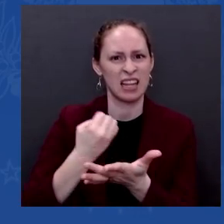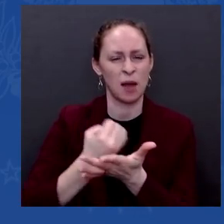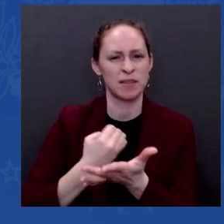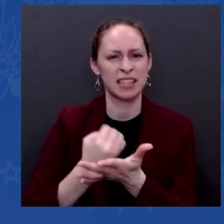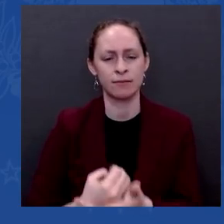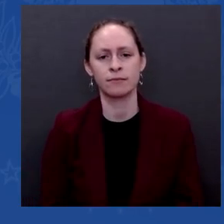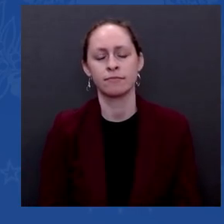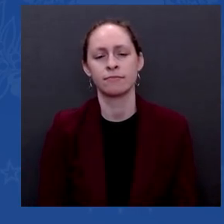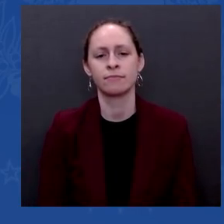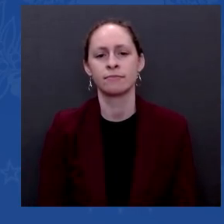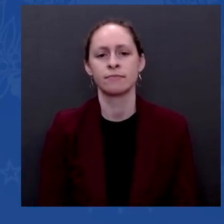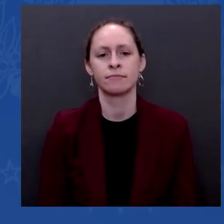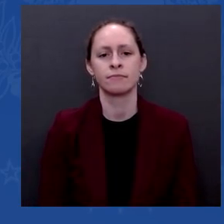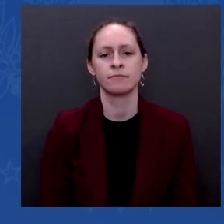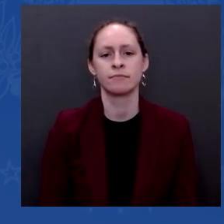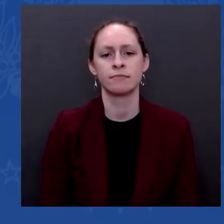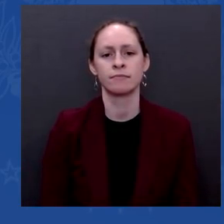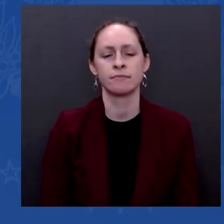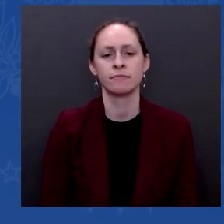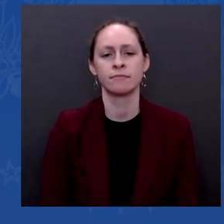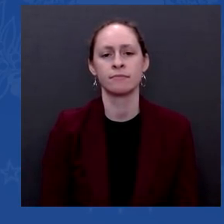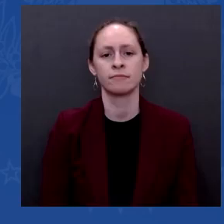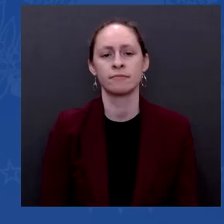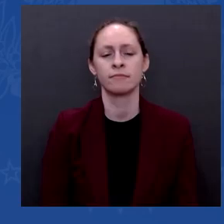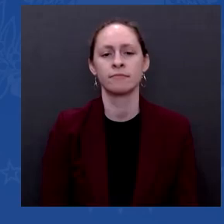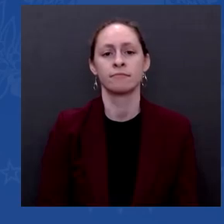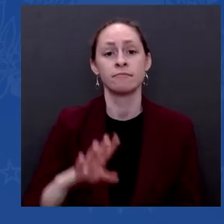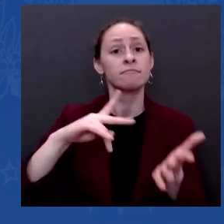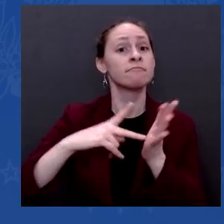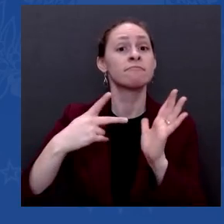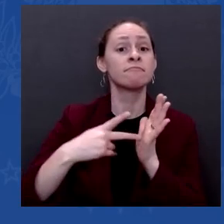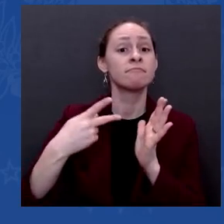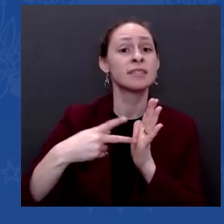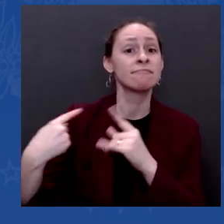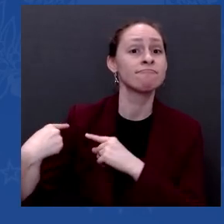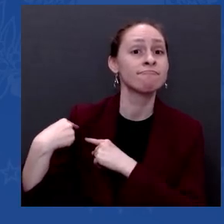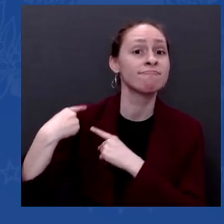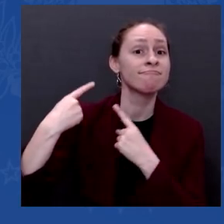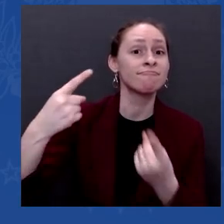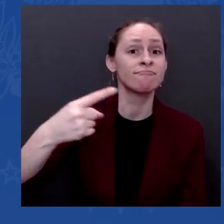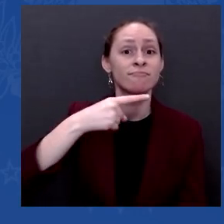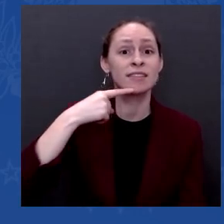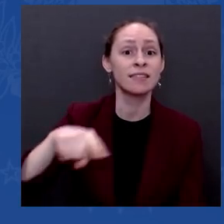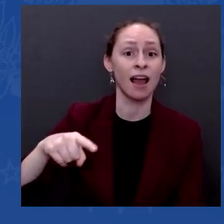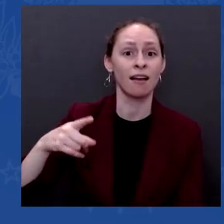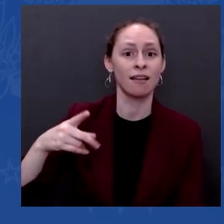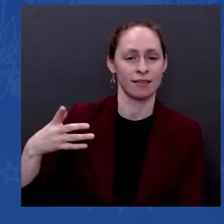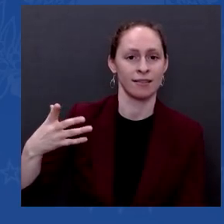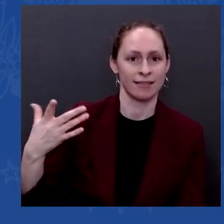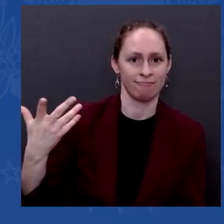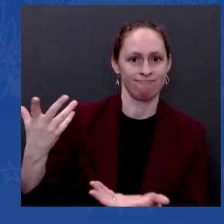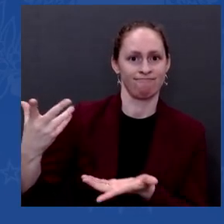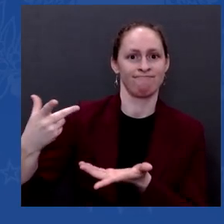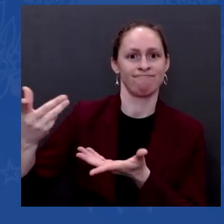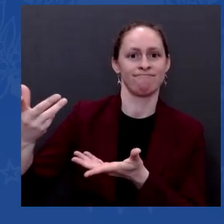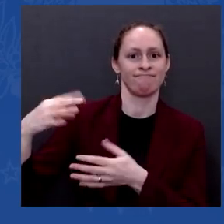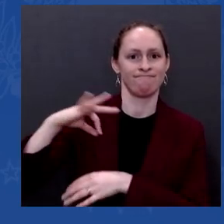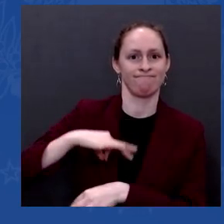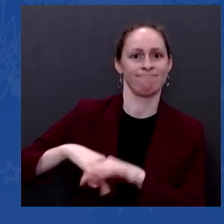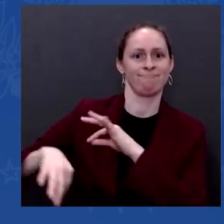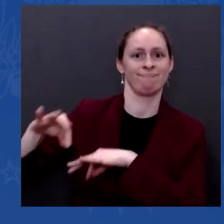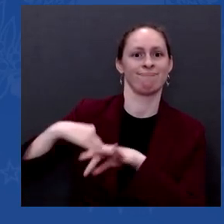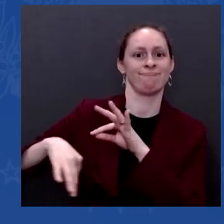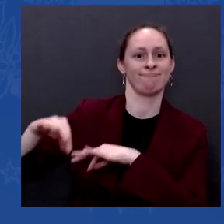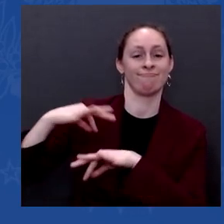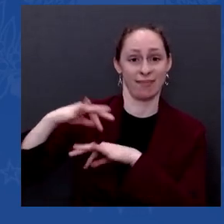It's like my mother used to say, you're biting your nose off to spite your face. It's not like they have all these wonderful choices out there. I